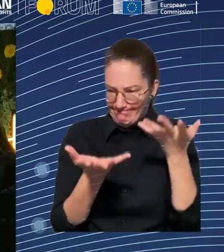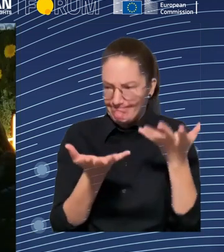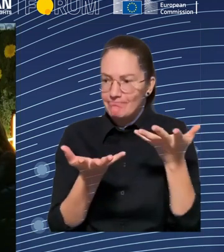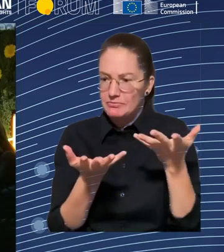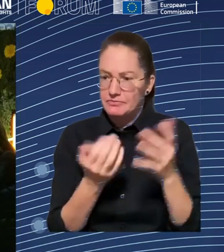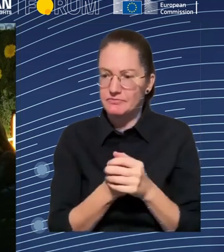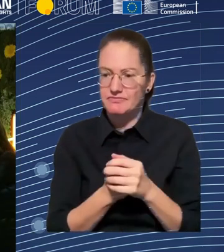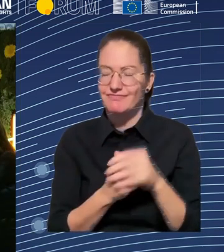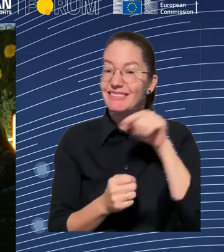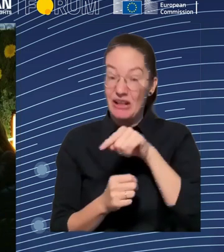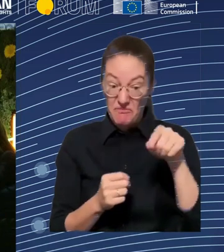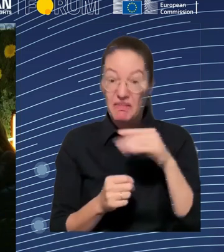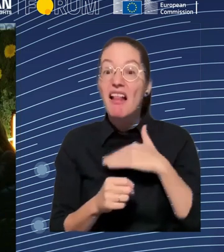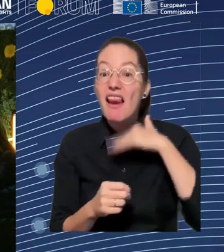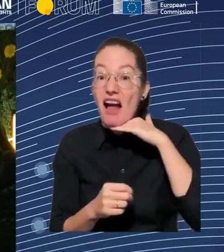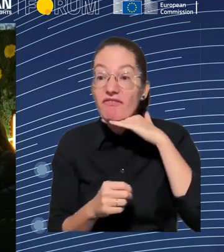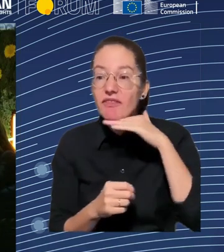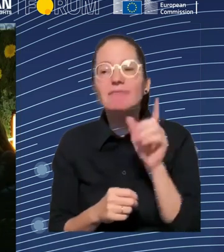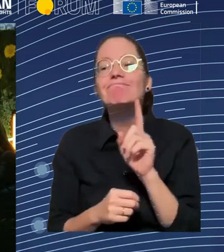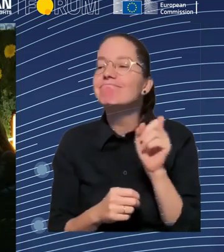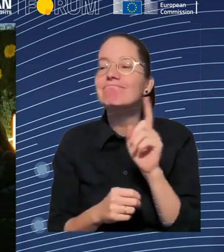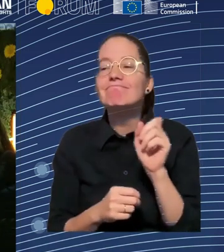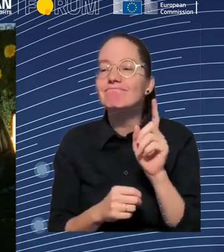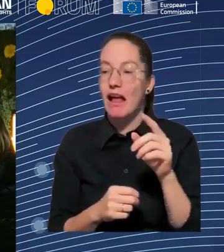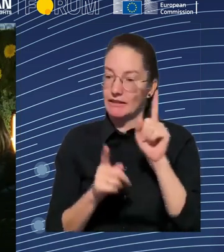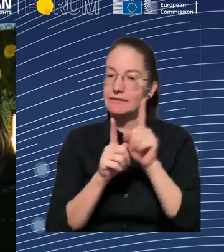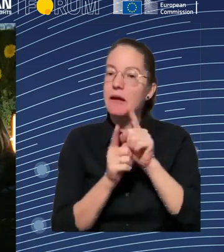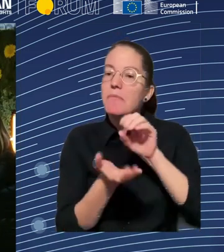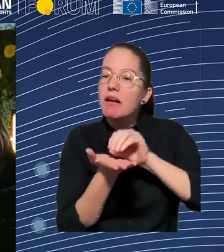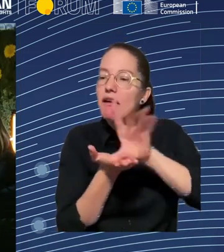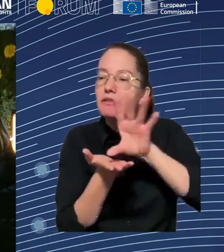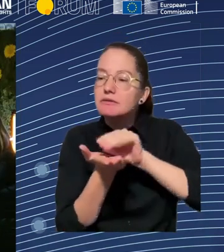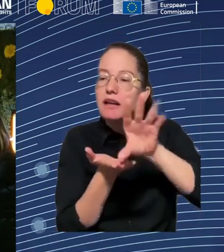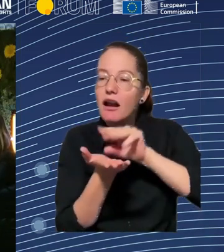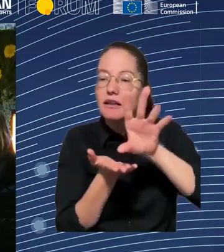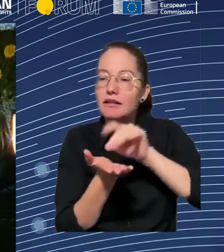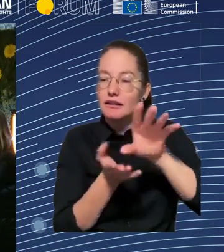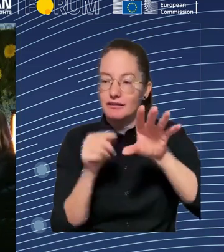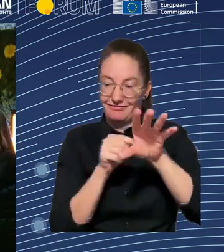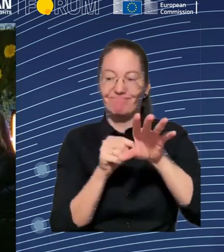question? Or, yeah. Yeah, sure. So, I think